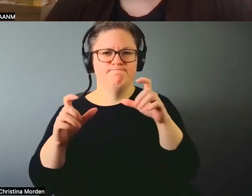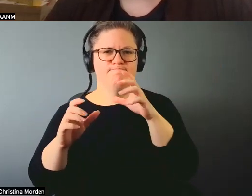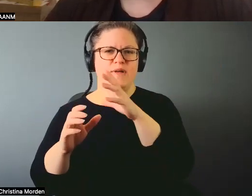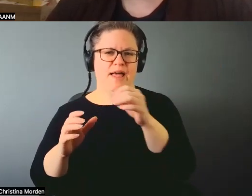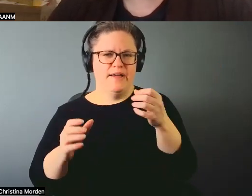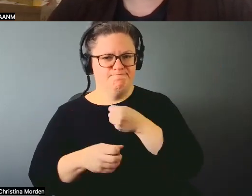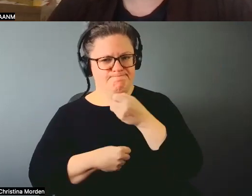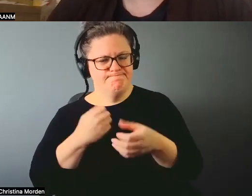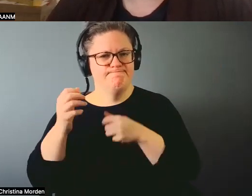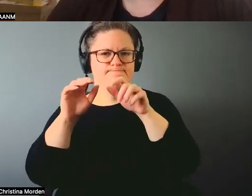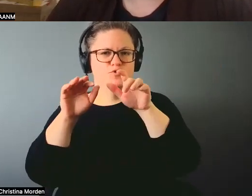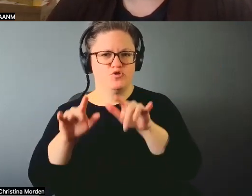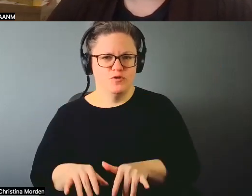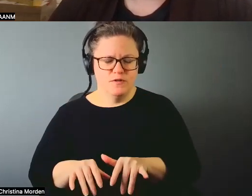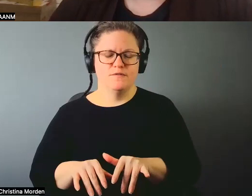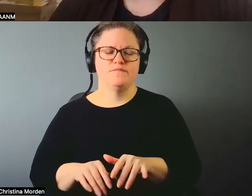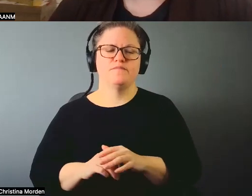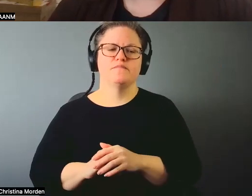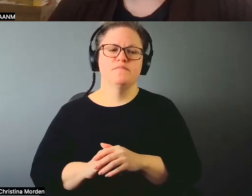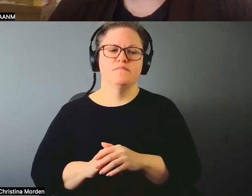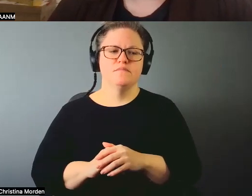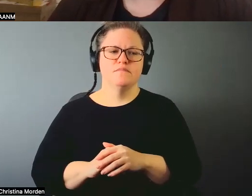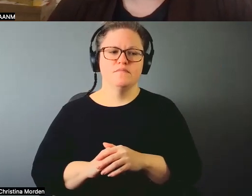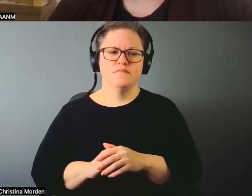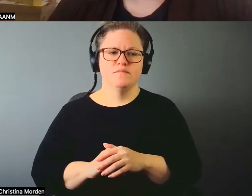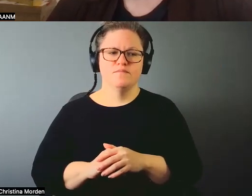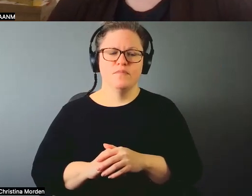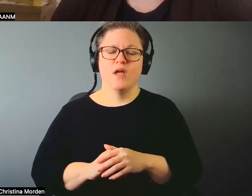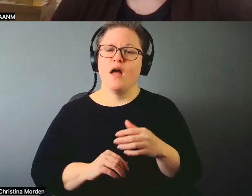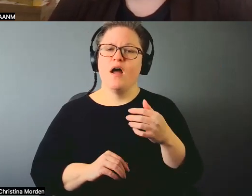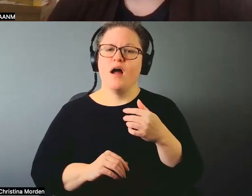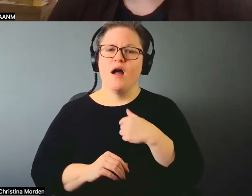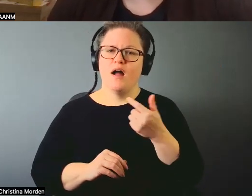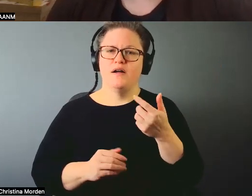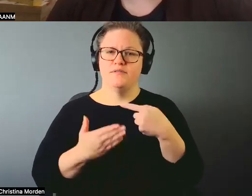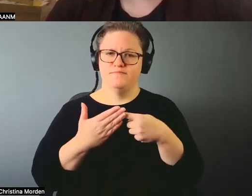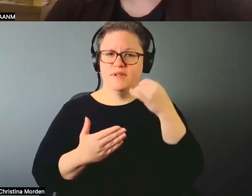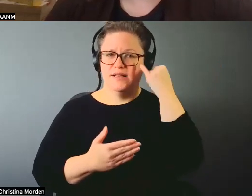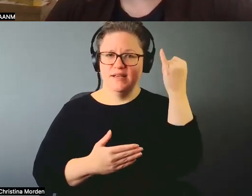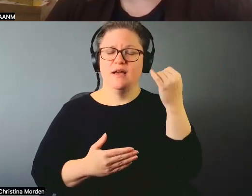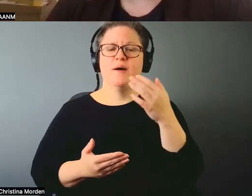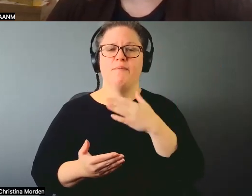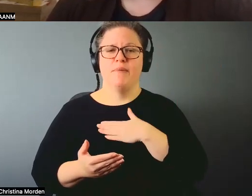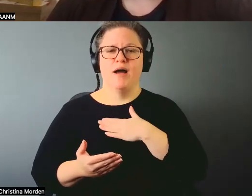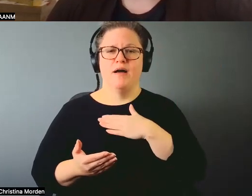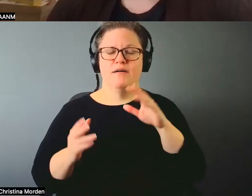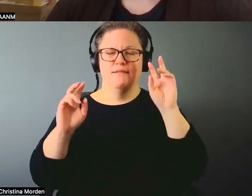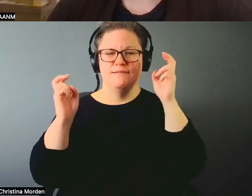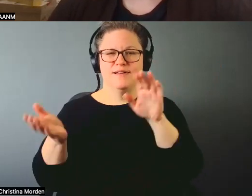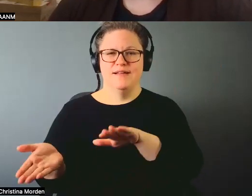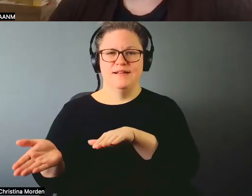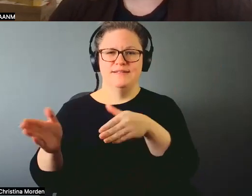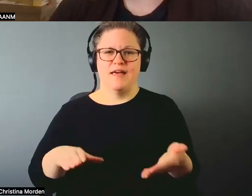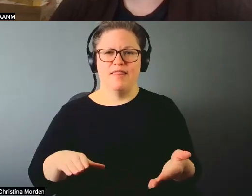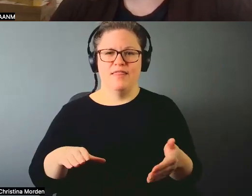And, and, and whole idea of my death silk, you know, that I've had for over 20 years laying in the cedar chest.